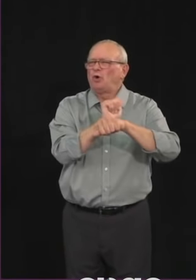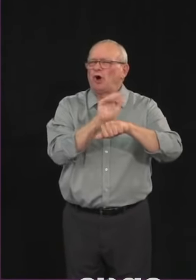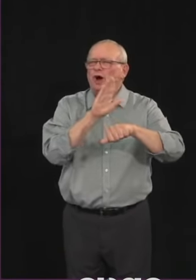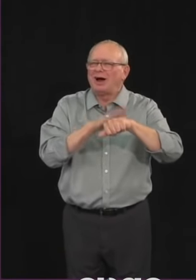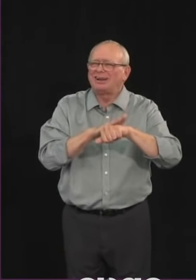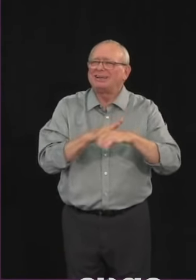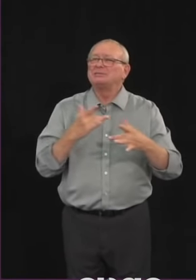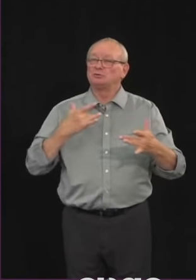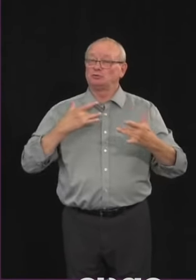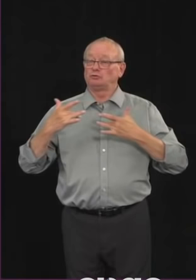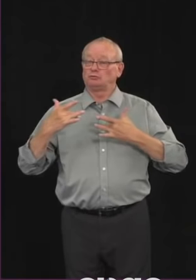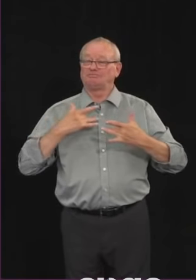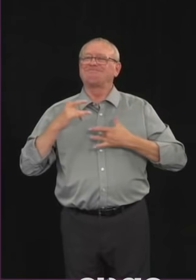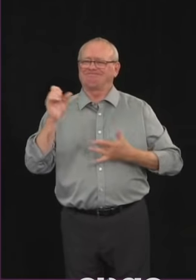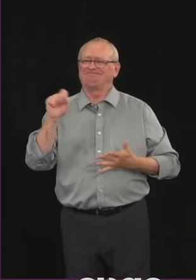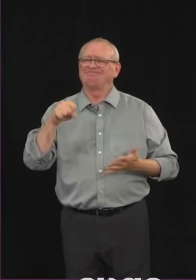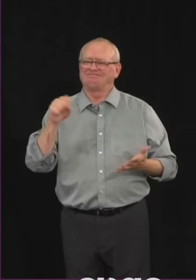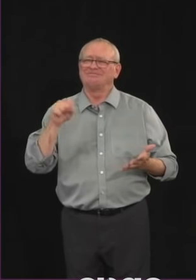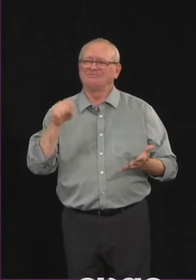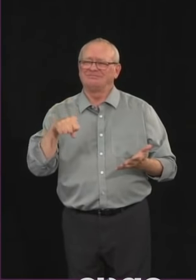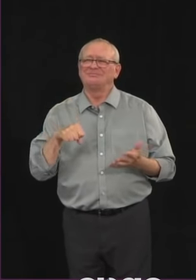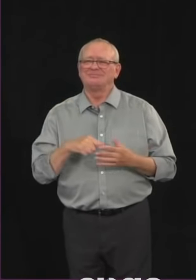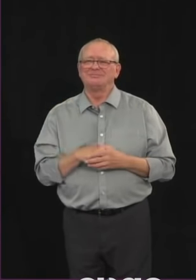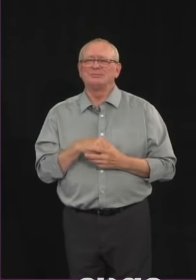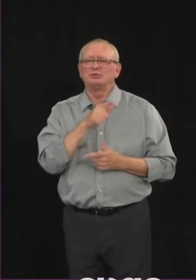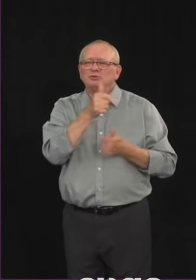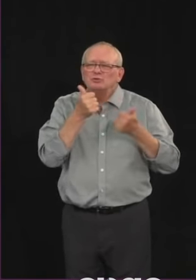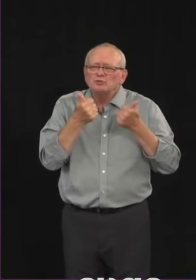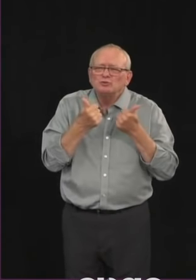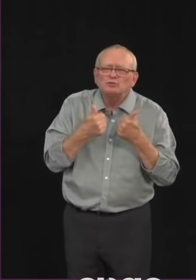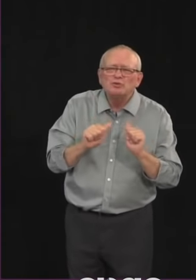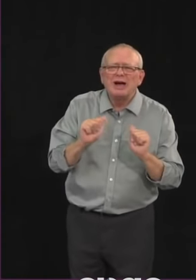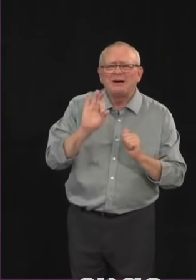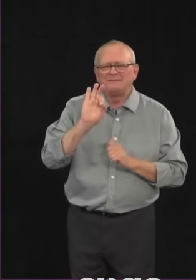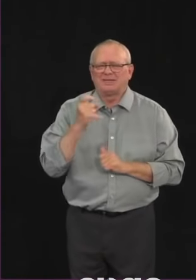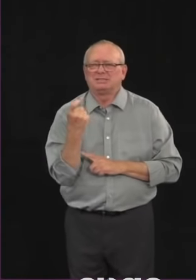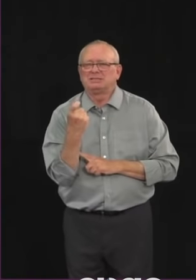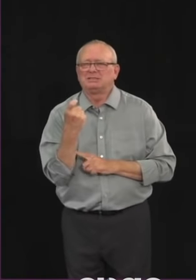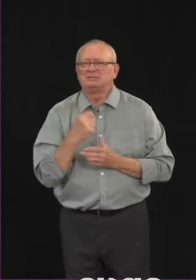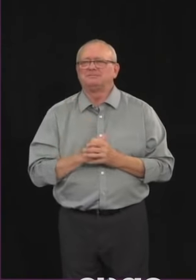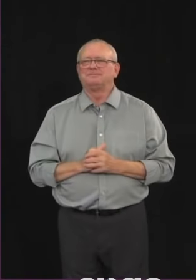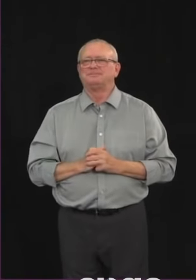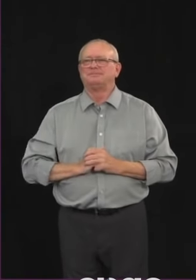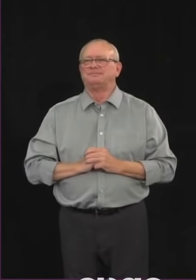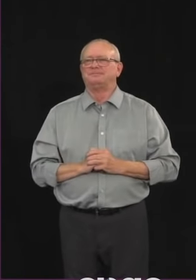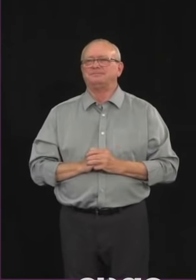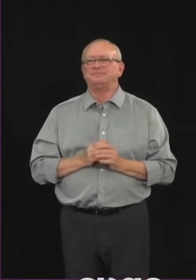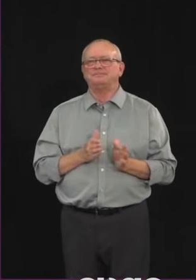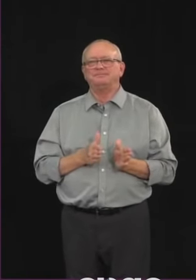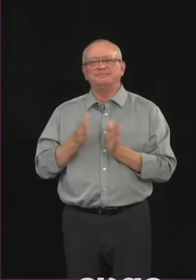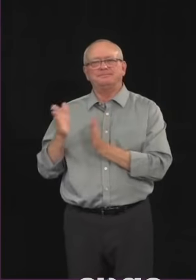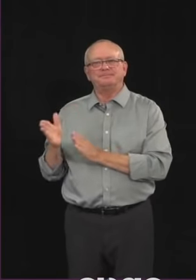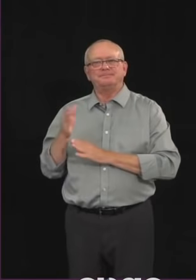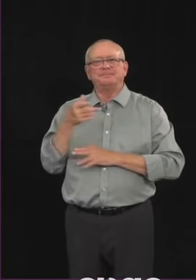that we have had from the beginning and work has been underway to try to address that. I think the premier will also make a comment.